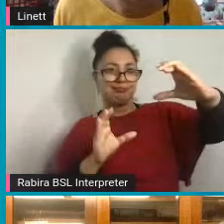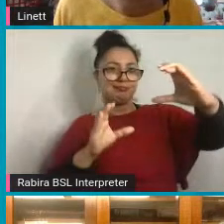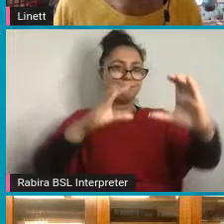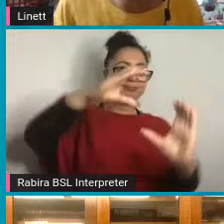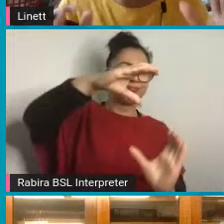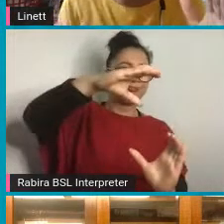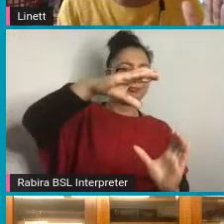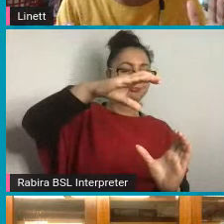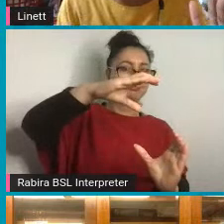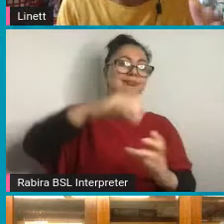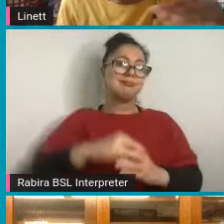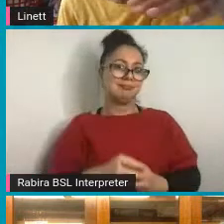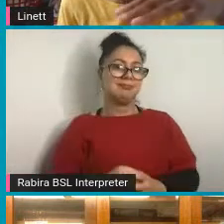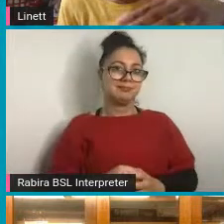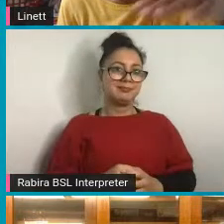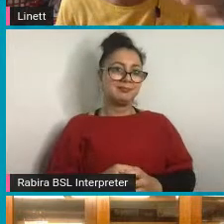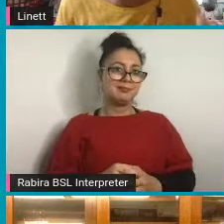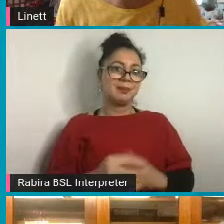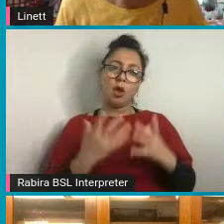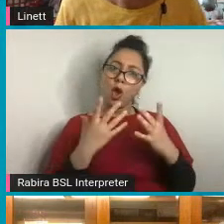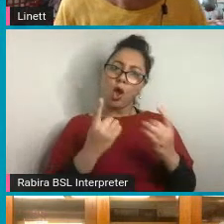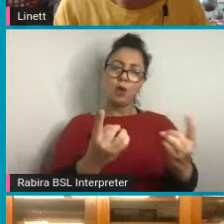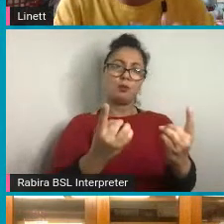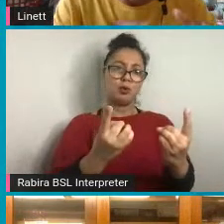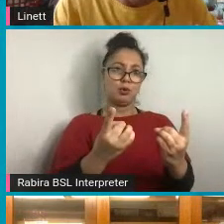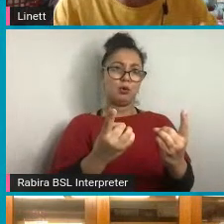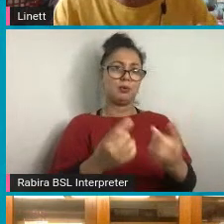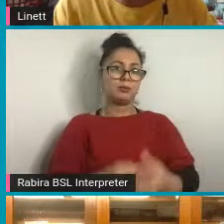paper, either portrait or landscape.